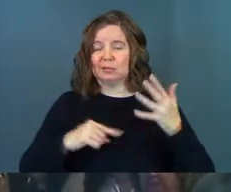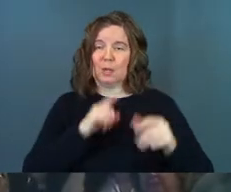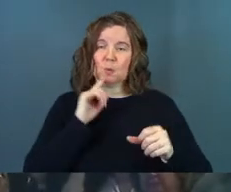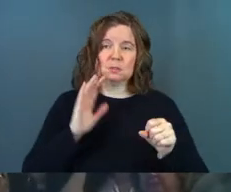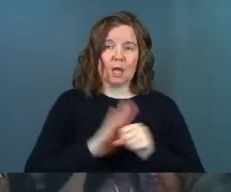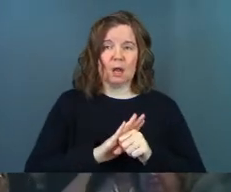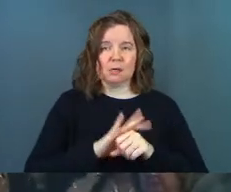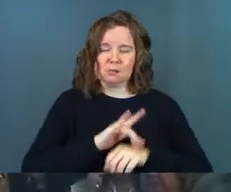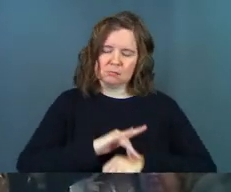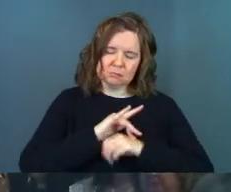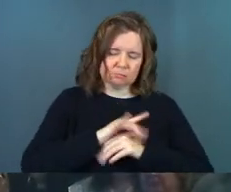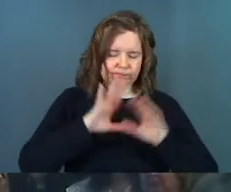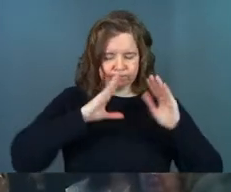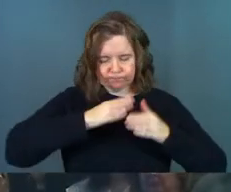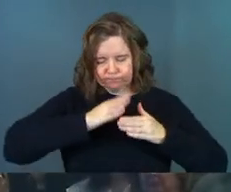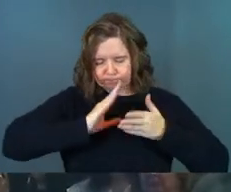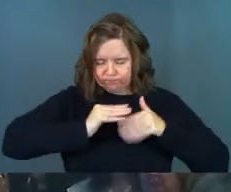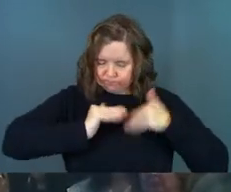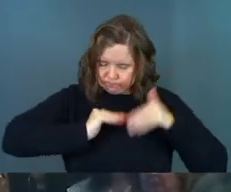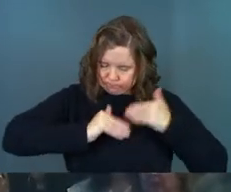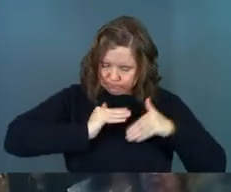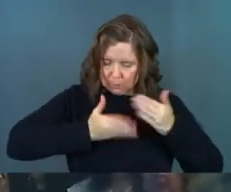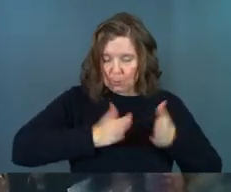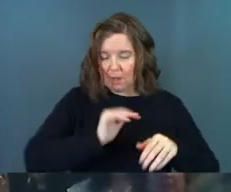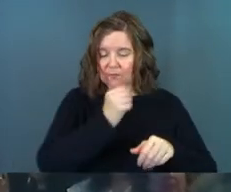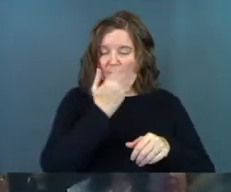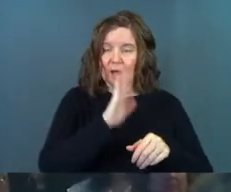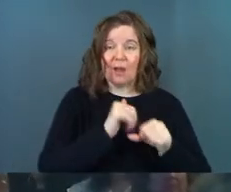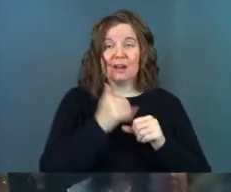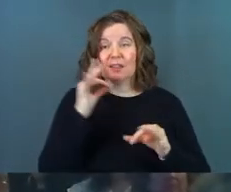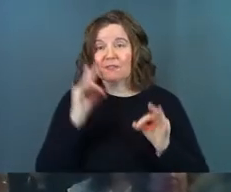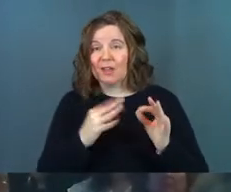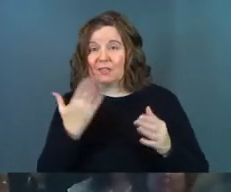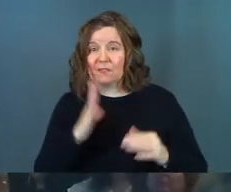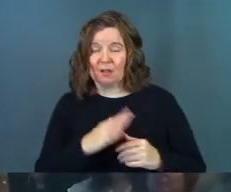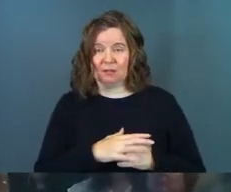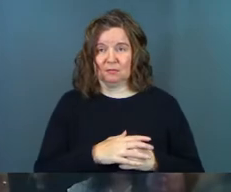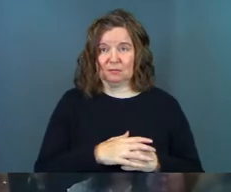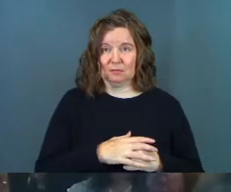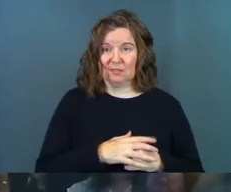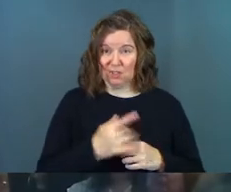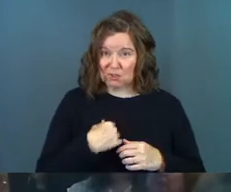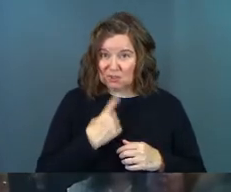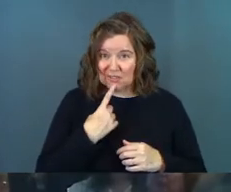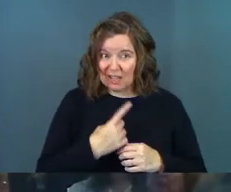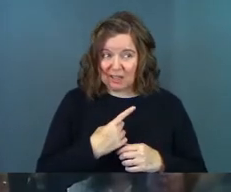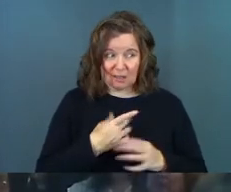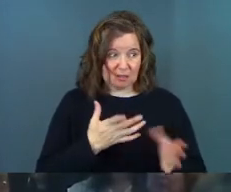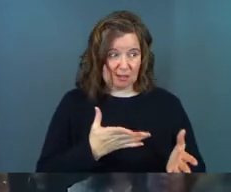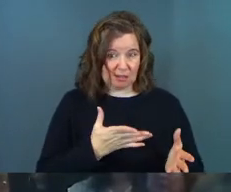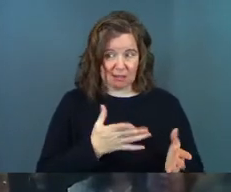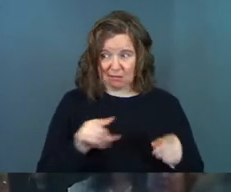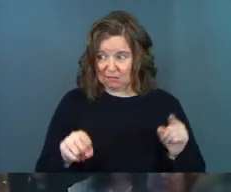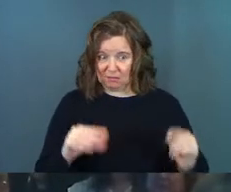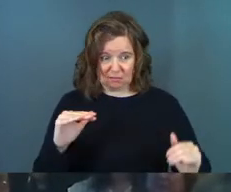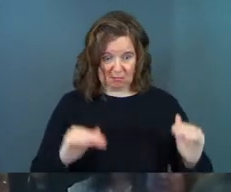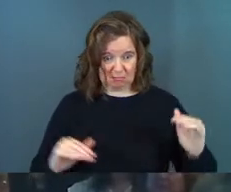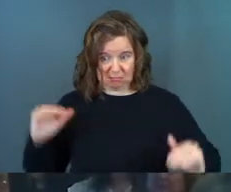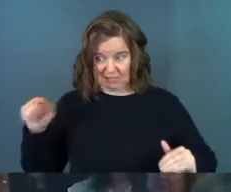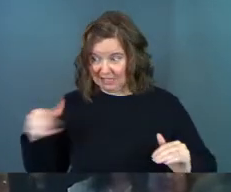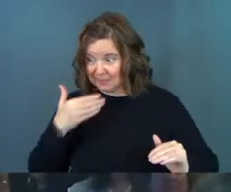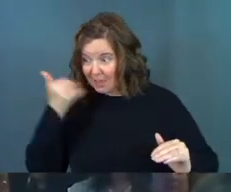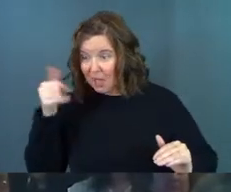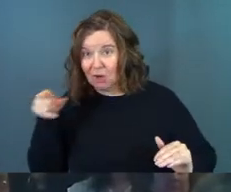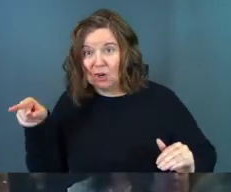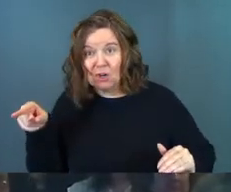dedicated across their whole life to the way of God and the faith of God. And you're saying, he's better?